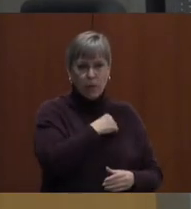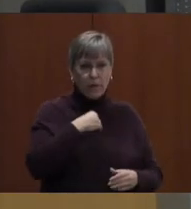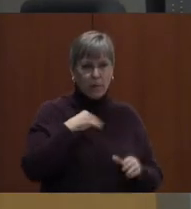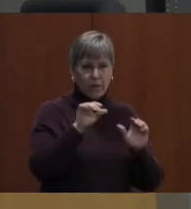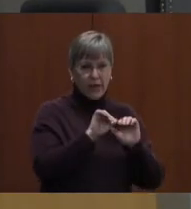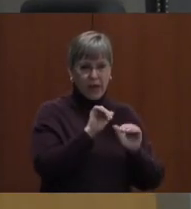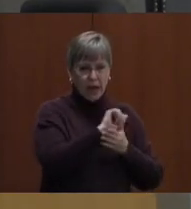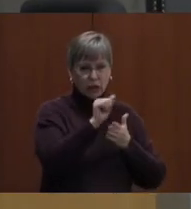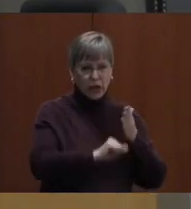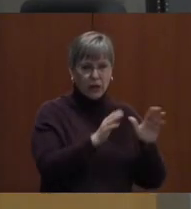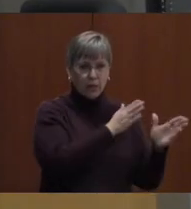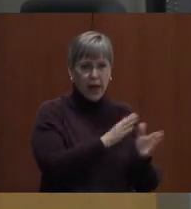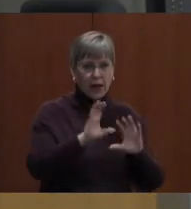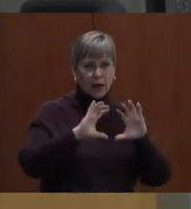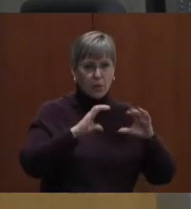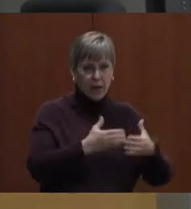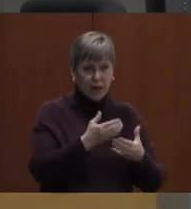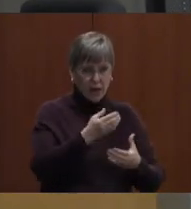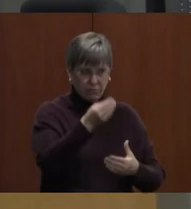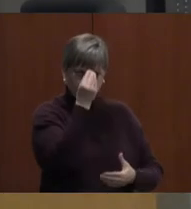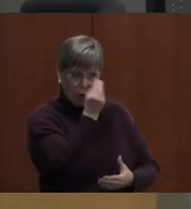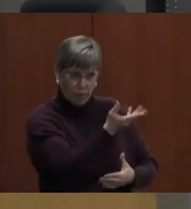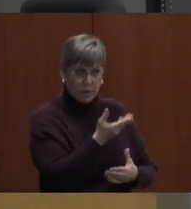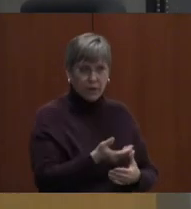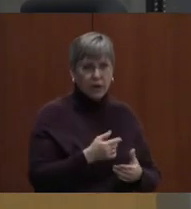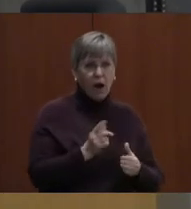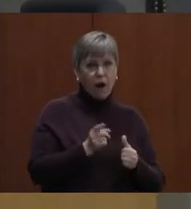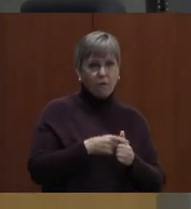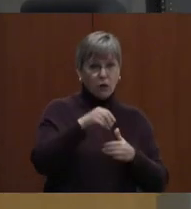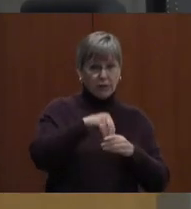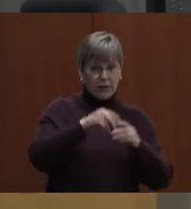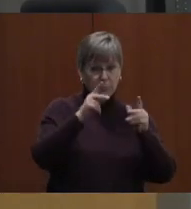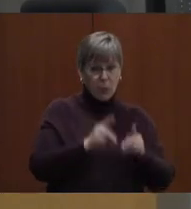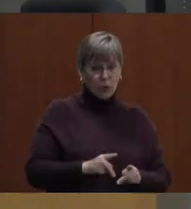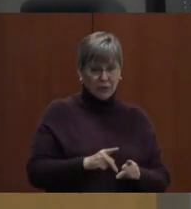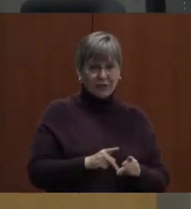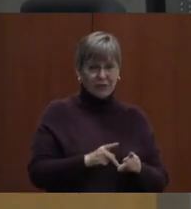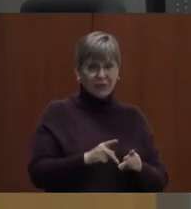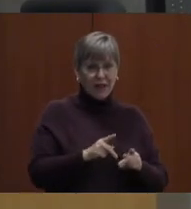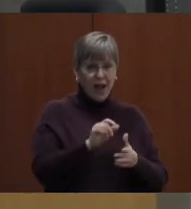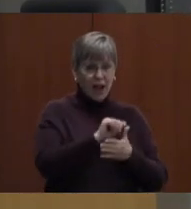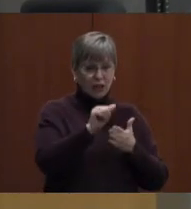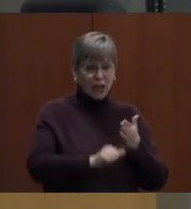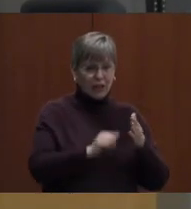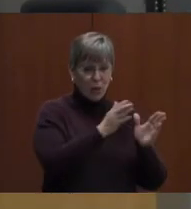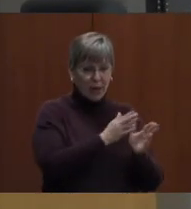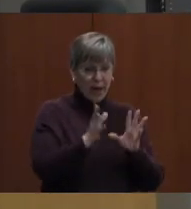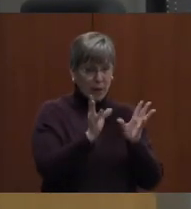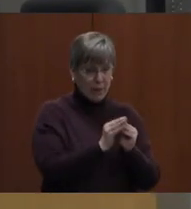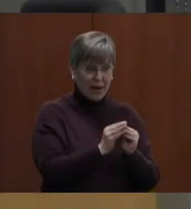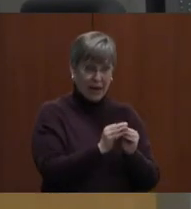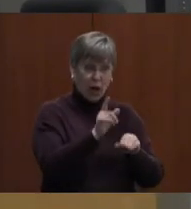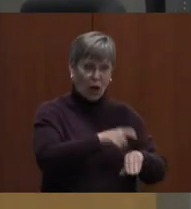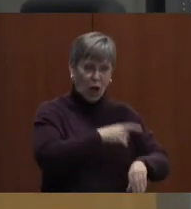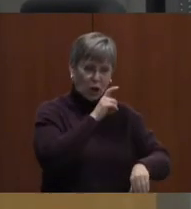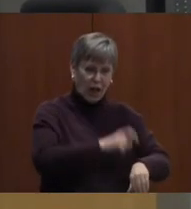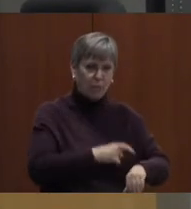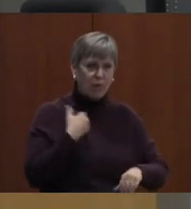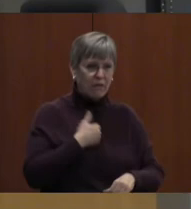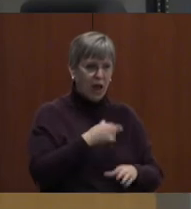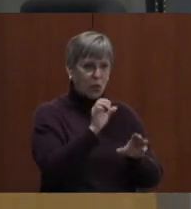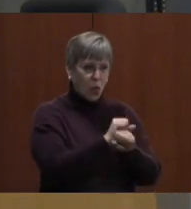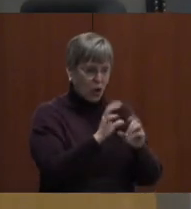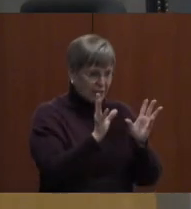planning committee know. We had our first in-person agenda planning committee meeting in quite a while. We've had work